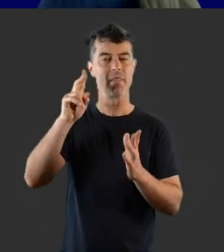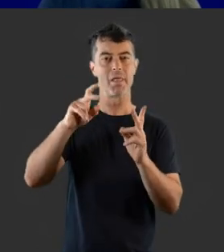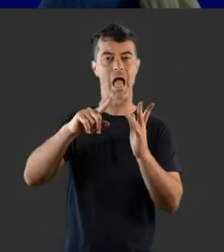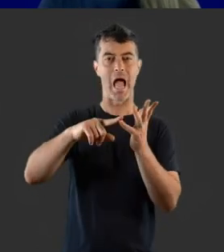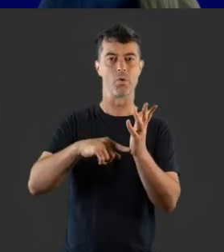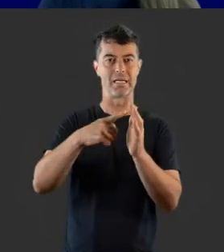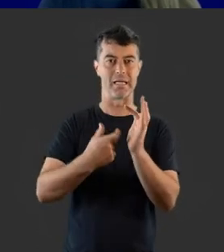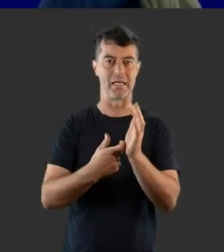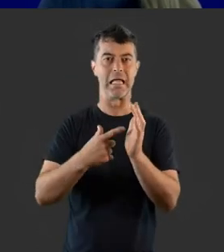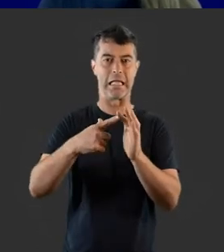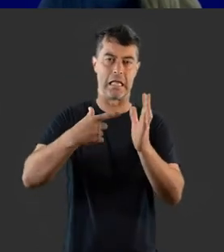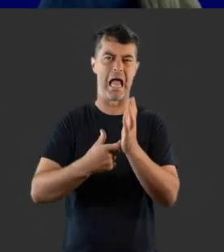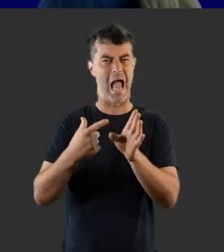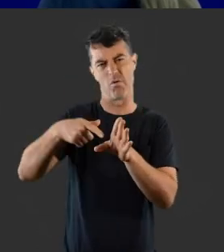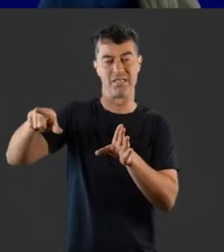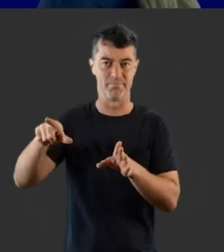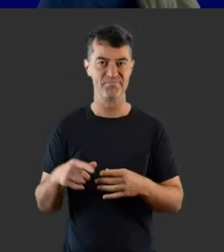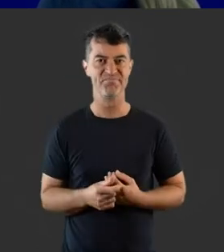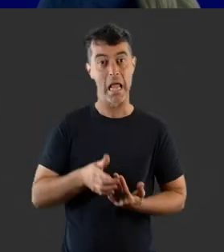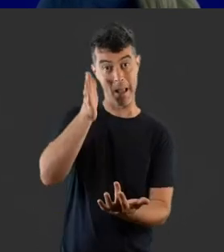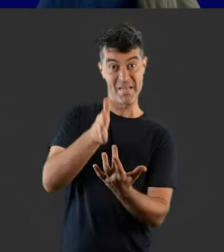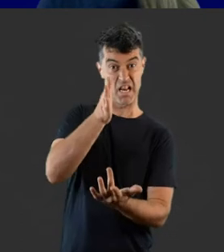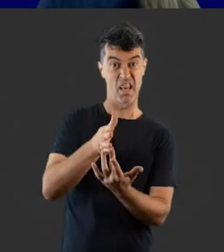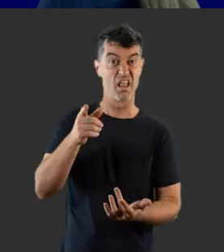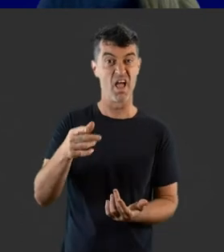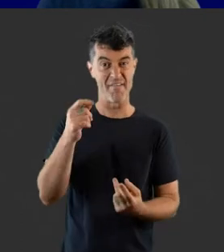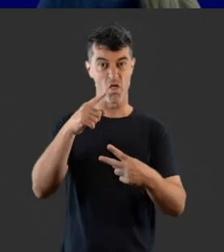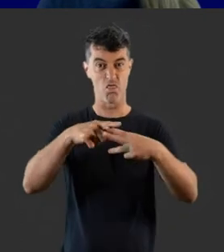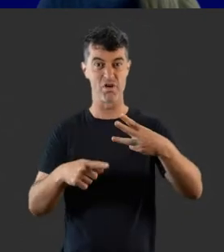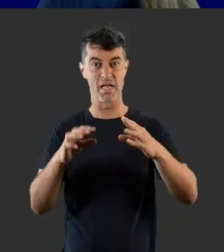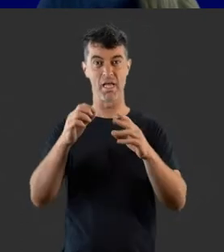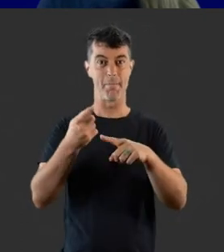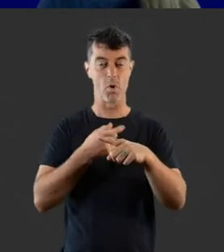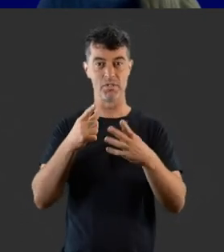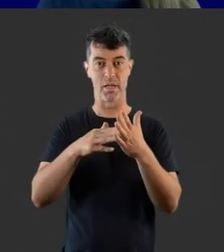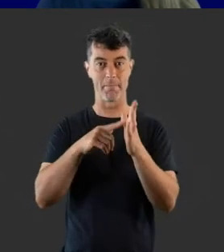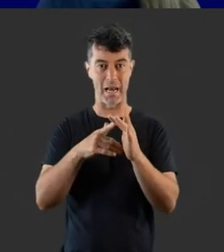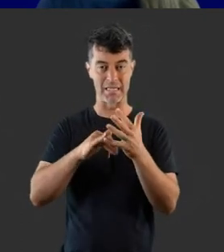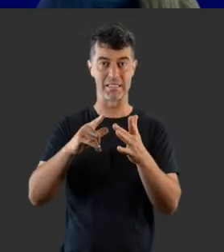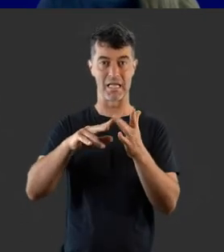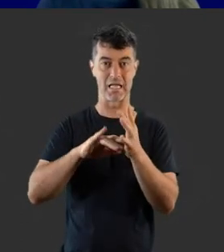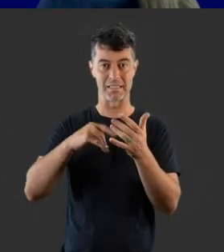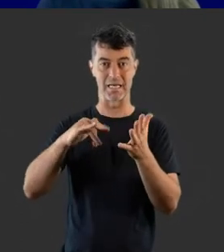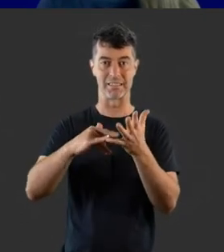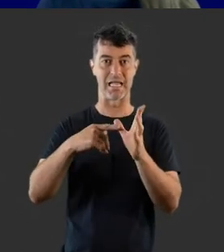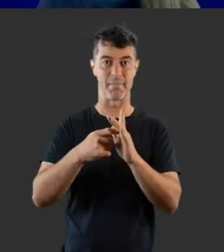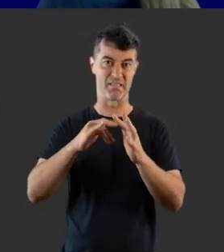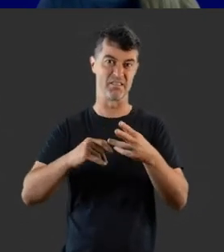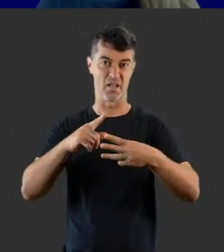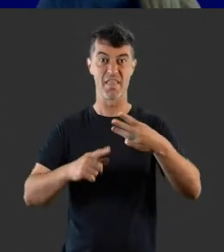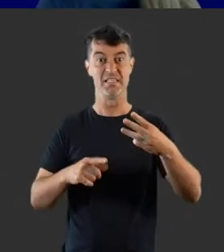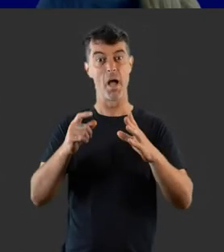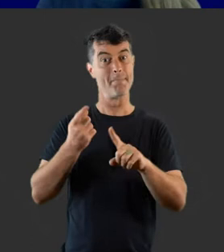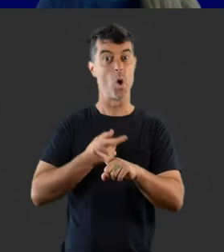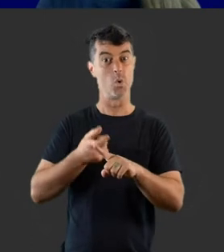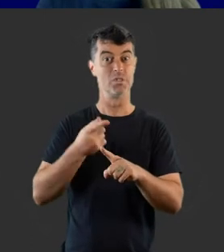make up the outer ear. The middle ear is a space that contains three tiny bones, the malleus, incus and stapes.